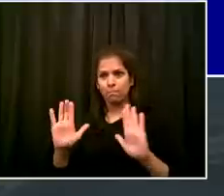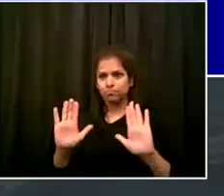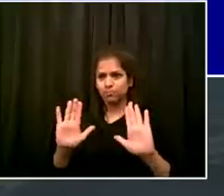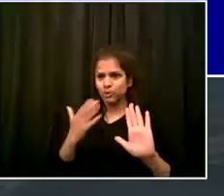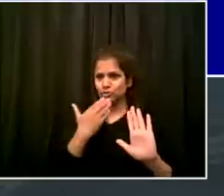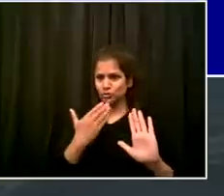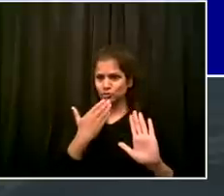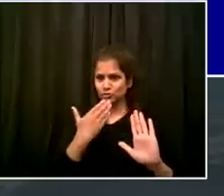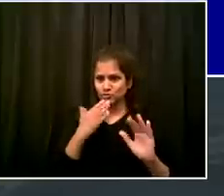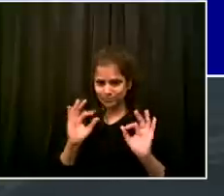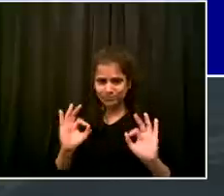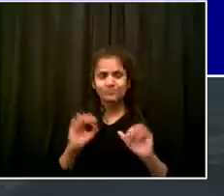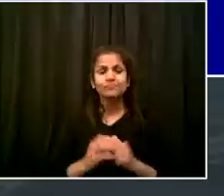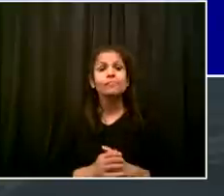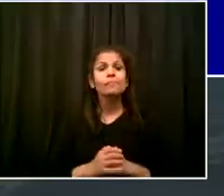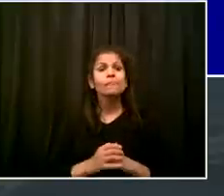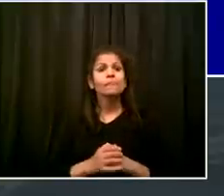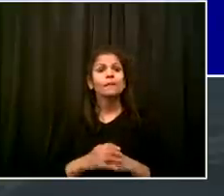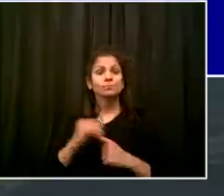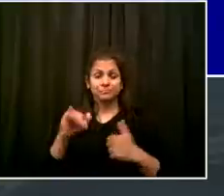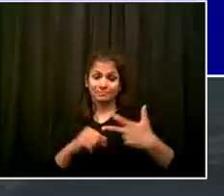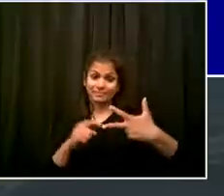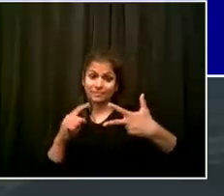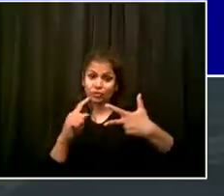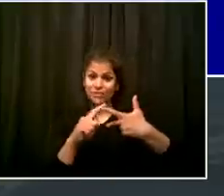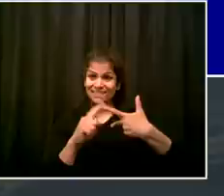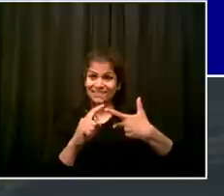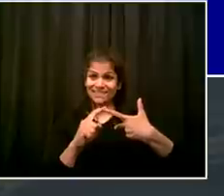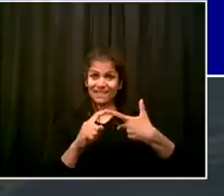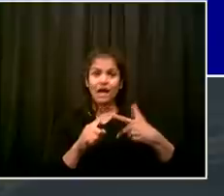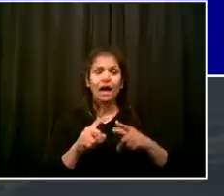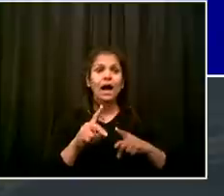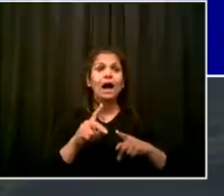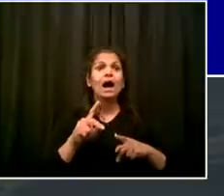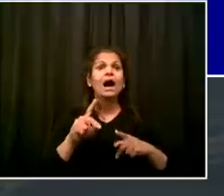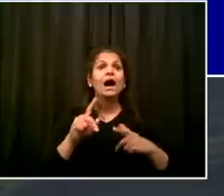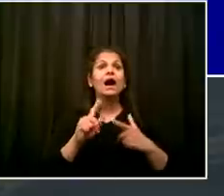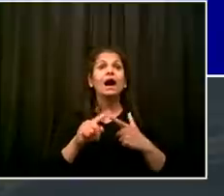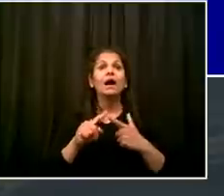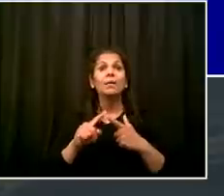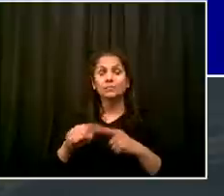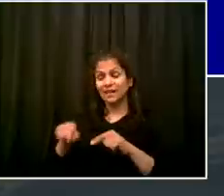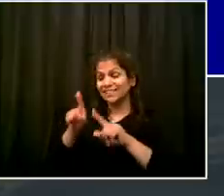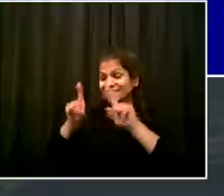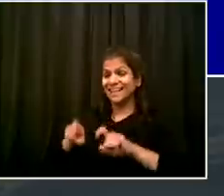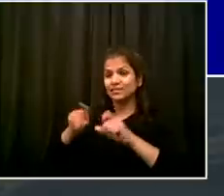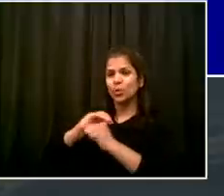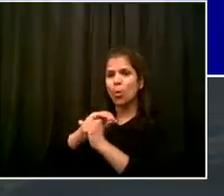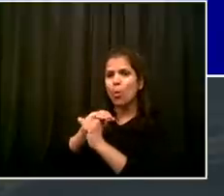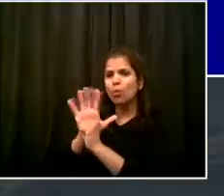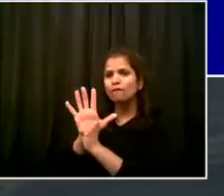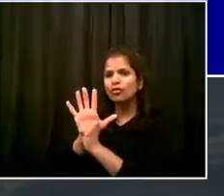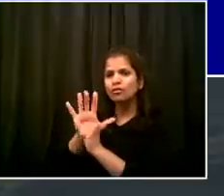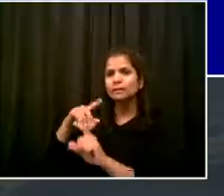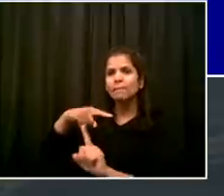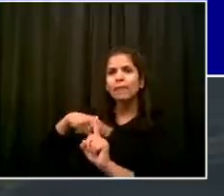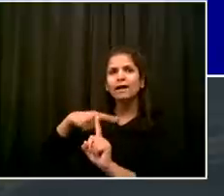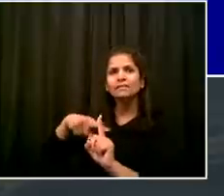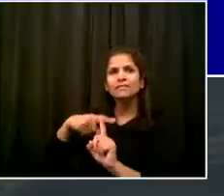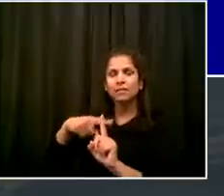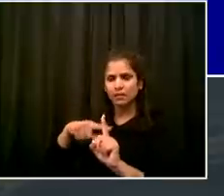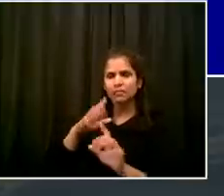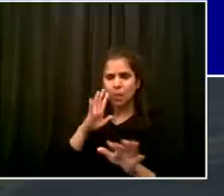testing positive citywide. Again, you see a little fluctuation. You saw a little bit of fluctuation today. We've had